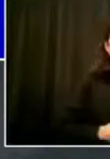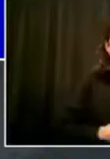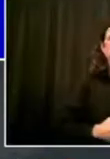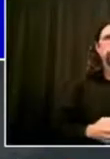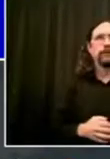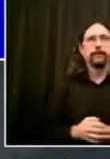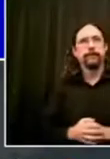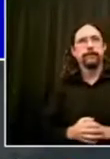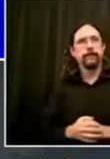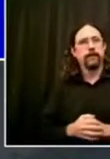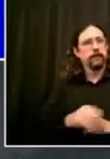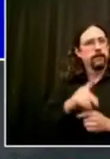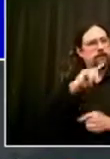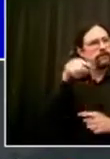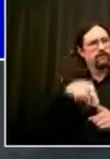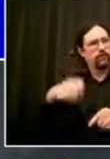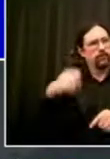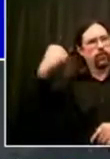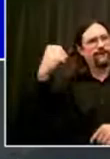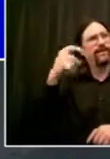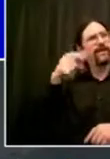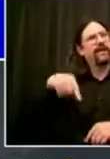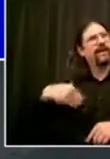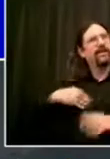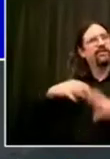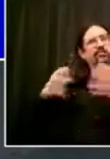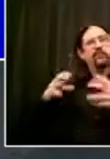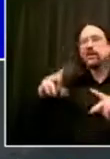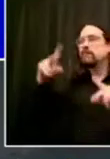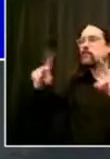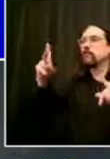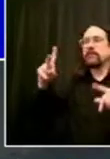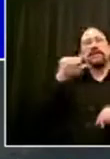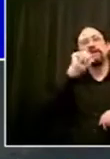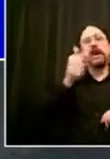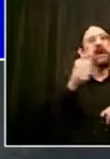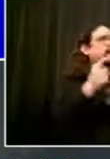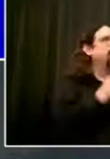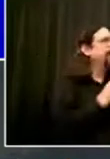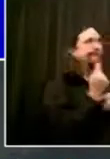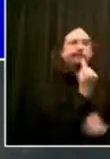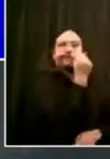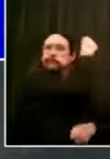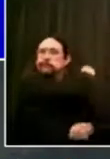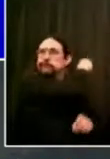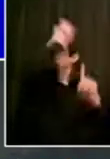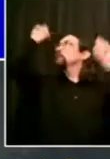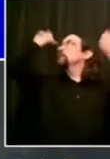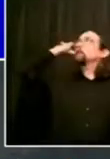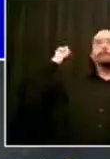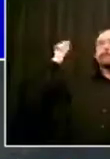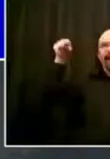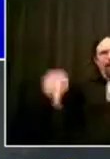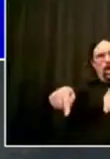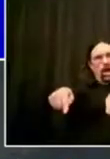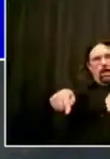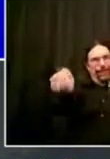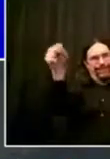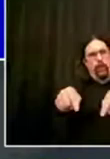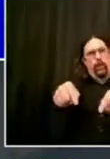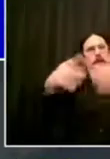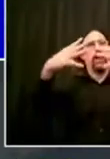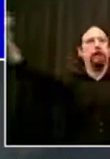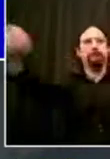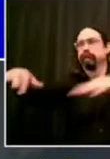the last few days, after tragedy, residents, leaders of Bed-Stuy Brooklyn, Save Our Streets, the